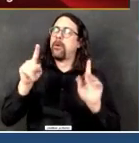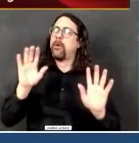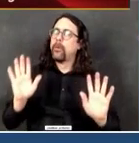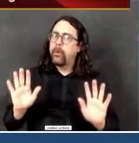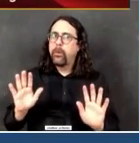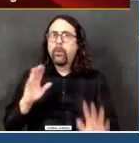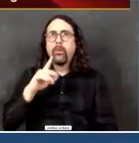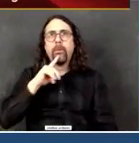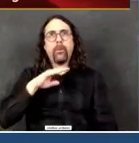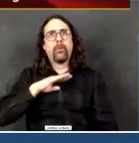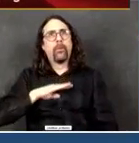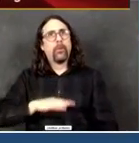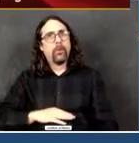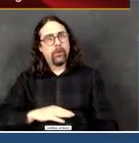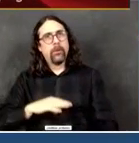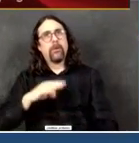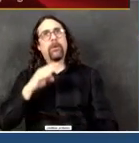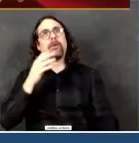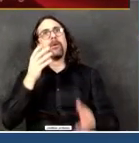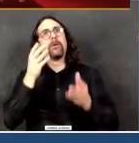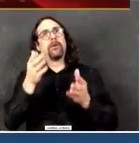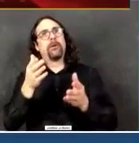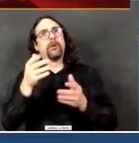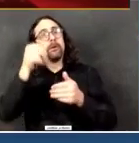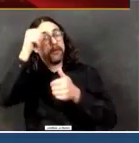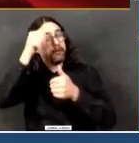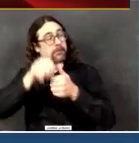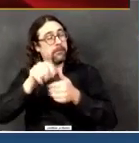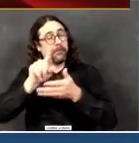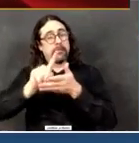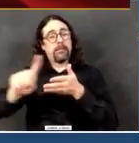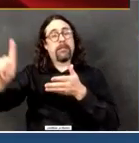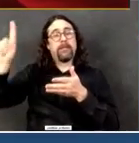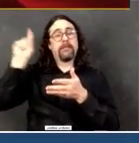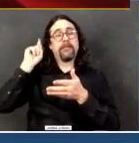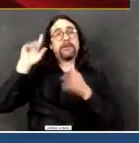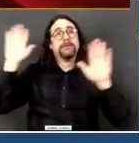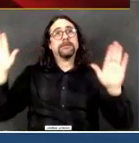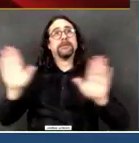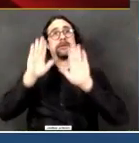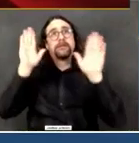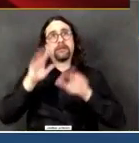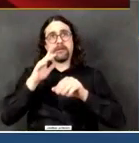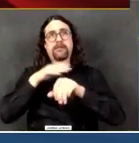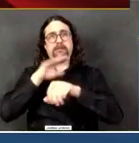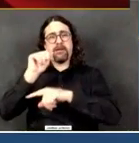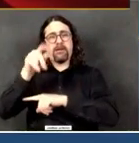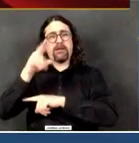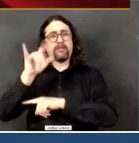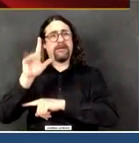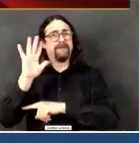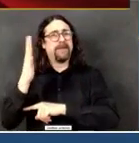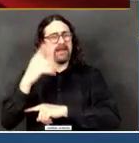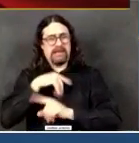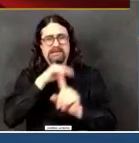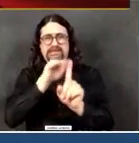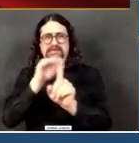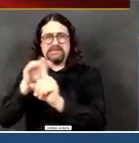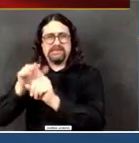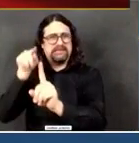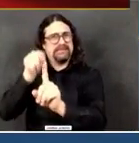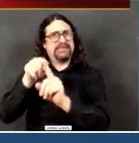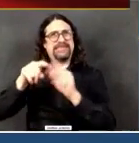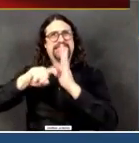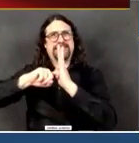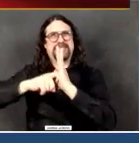And then we started to see some improvement, and we're thrilled, I'm thrilled to be able to tell you that just when we thought it was really going to get even worse,